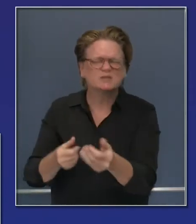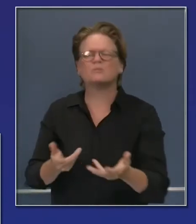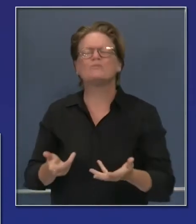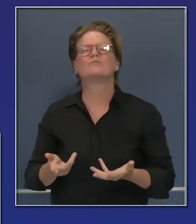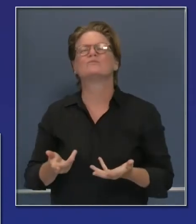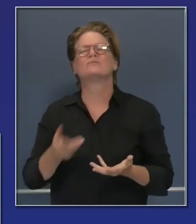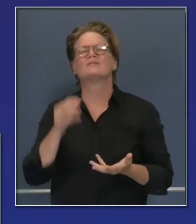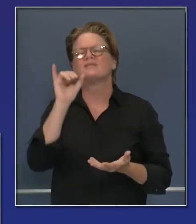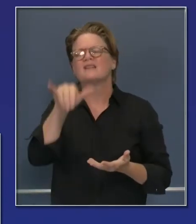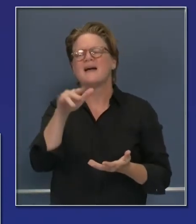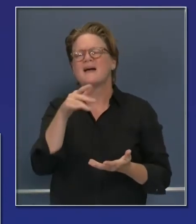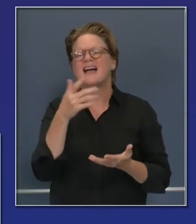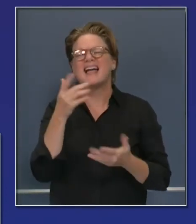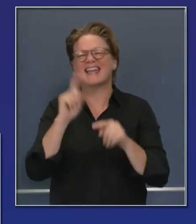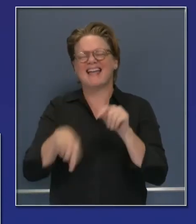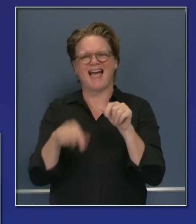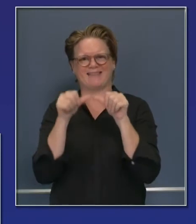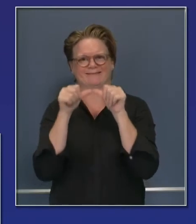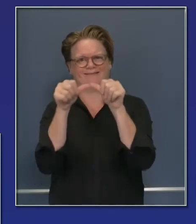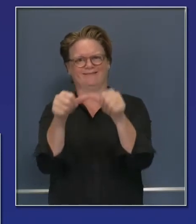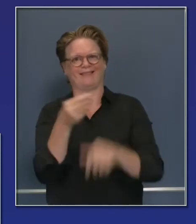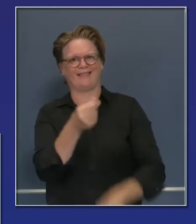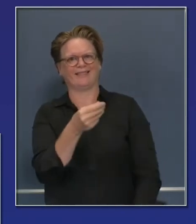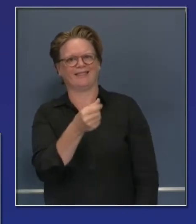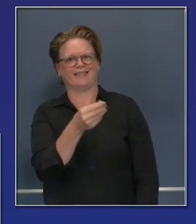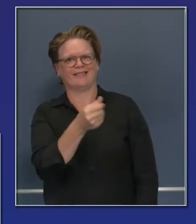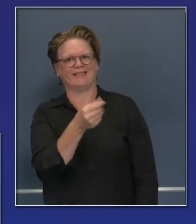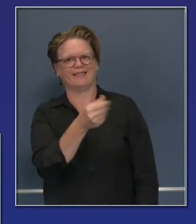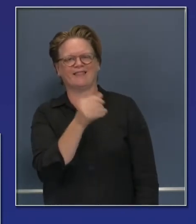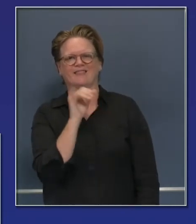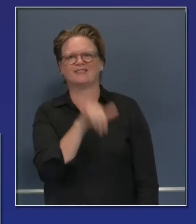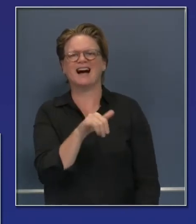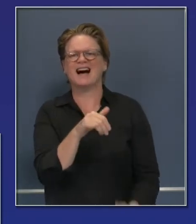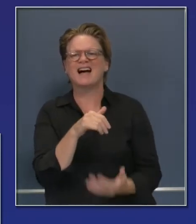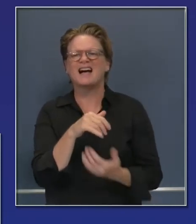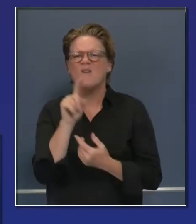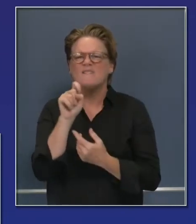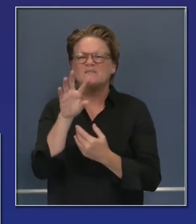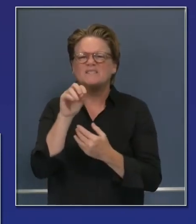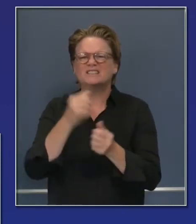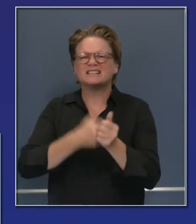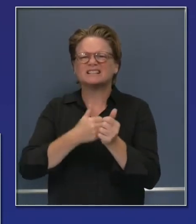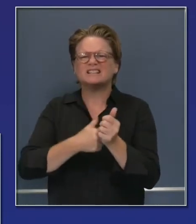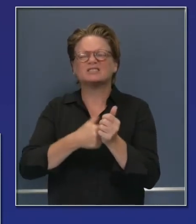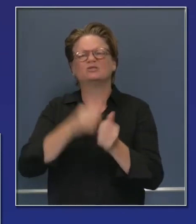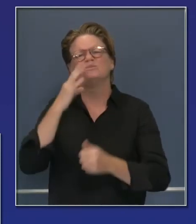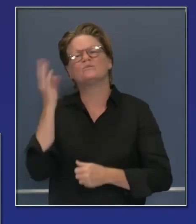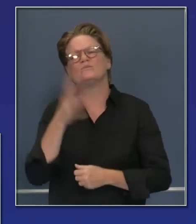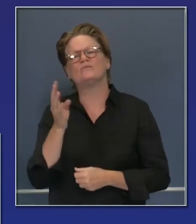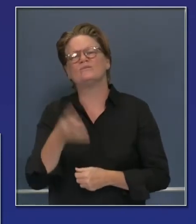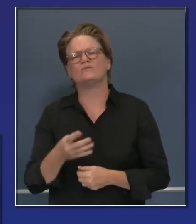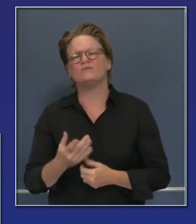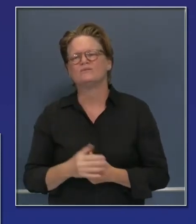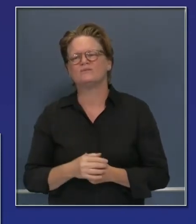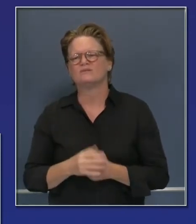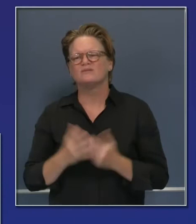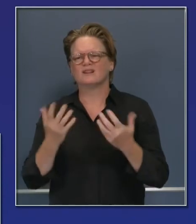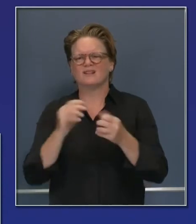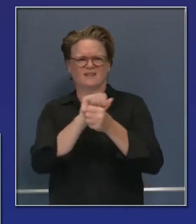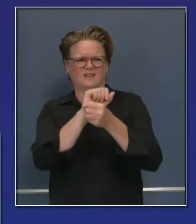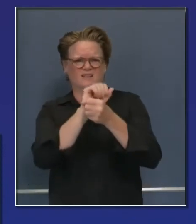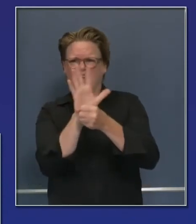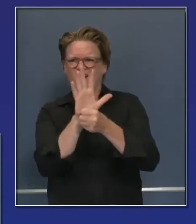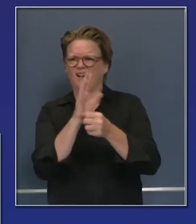As we move into the prospect of a second wave, and the likelihood in the spring of next year, even if